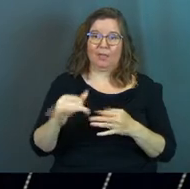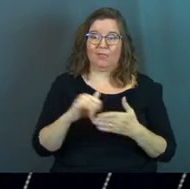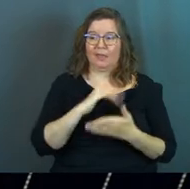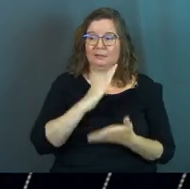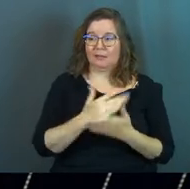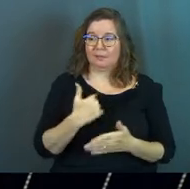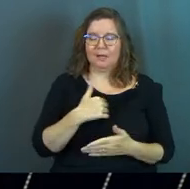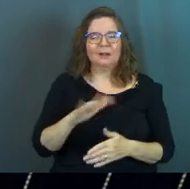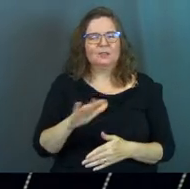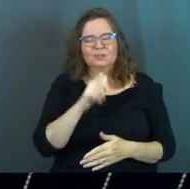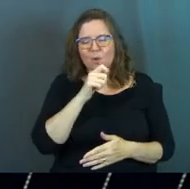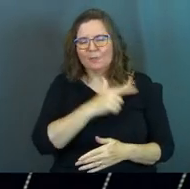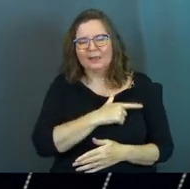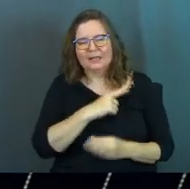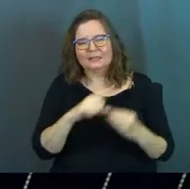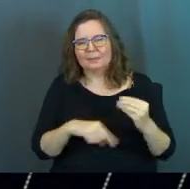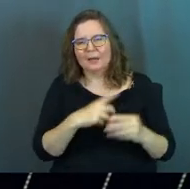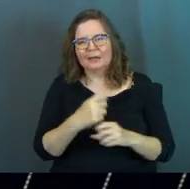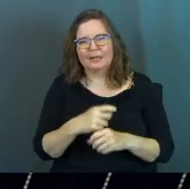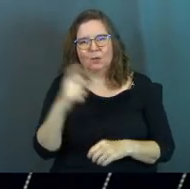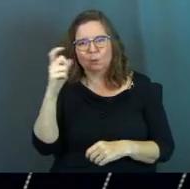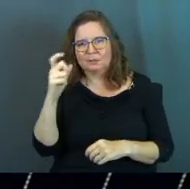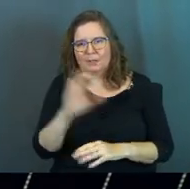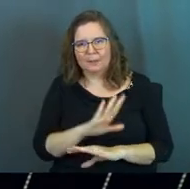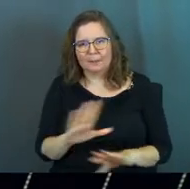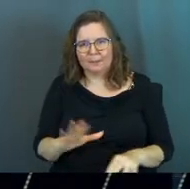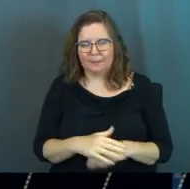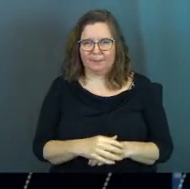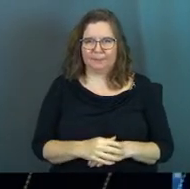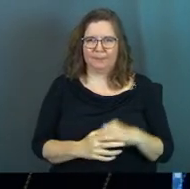and that stops us. Don't be lazy about getting wisdom.